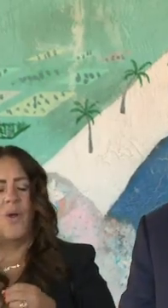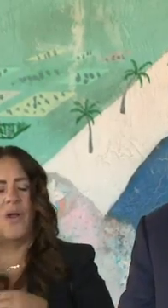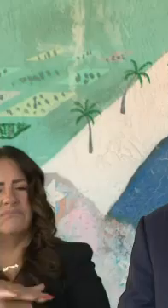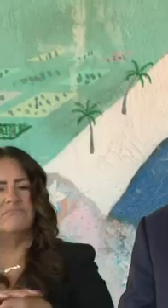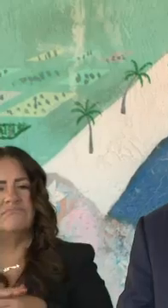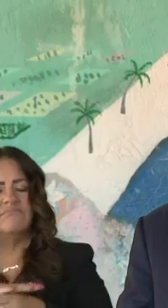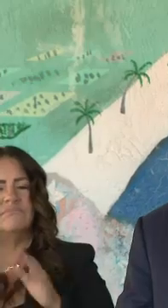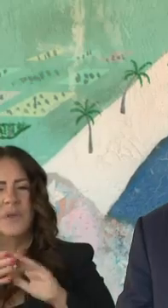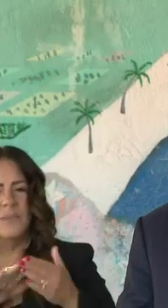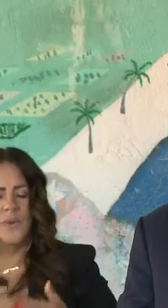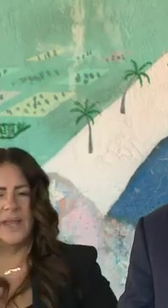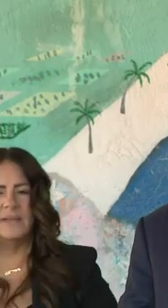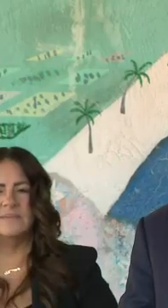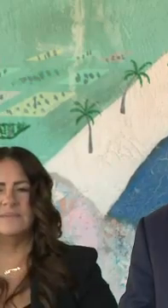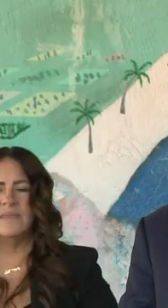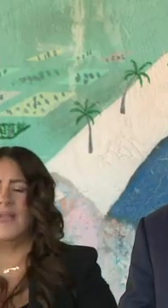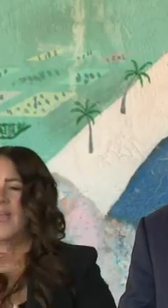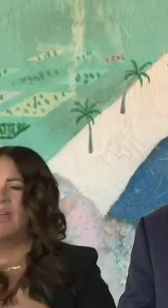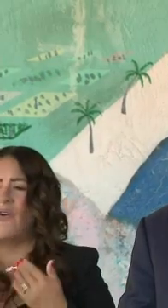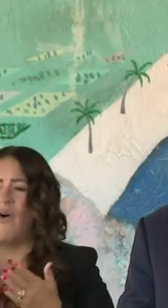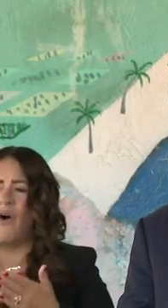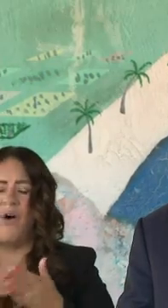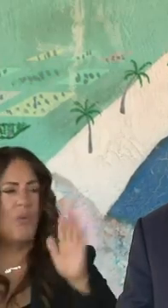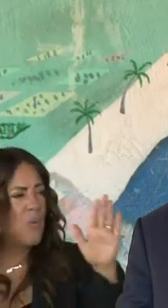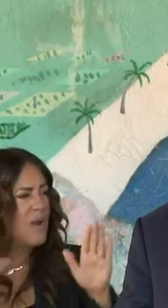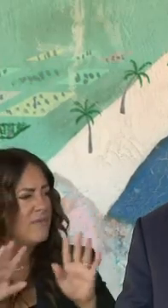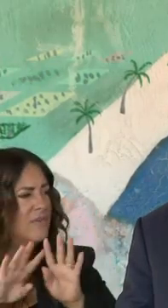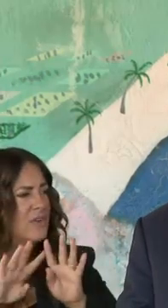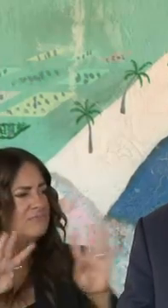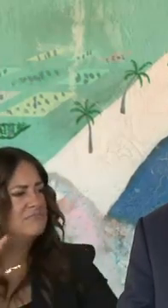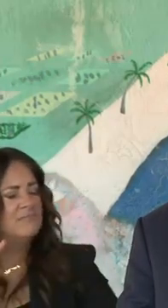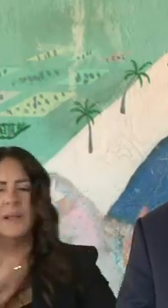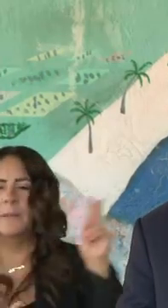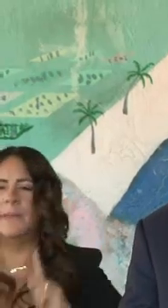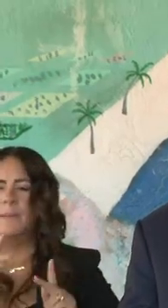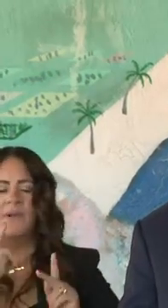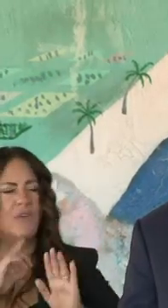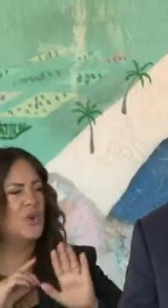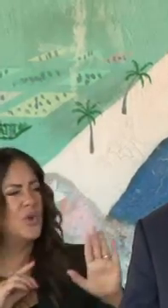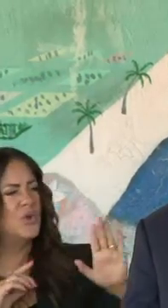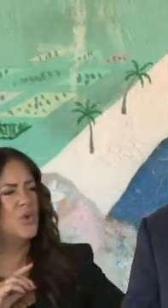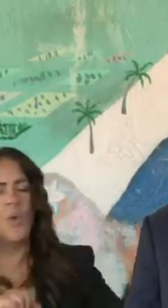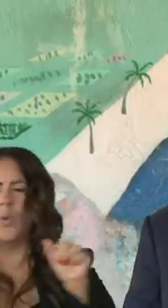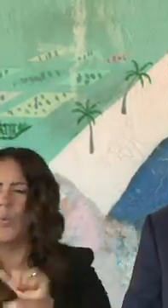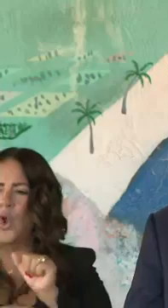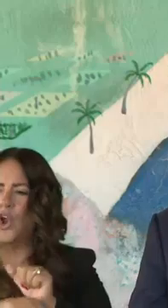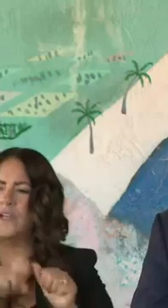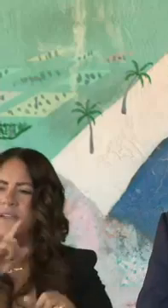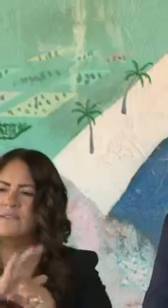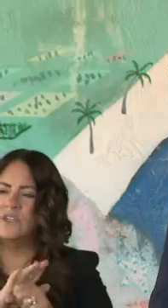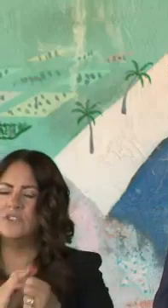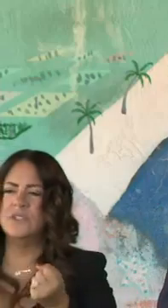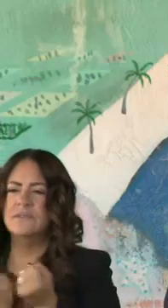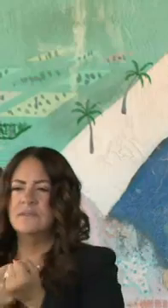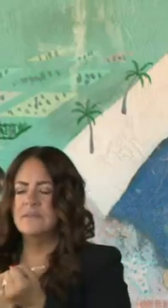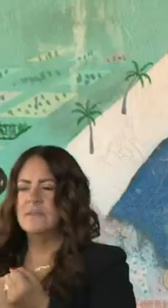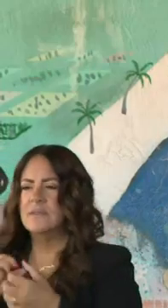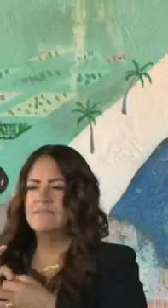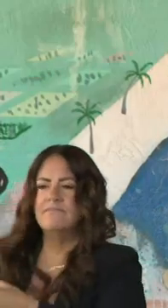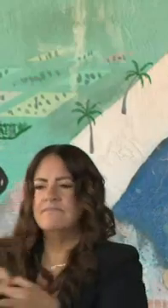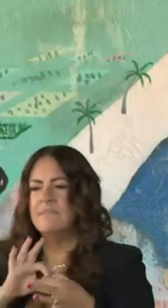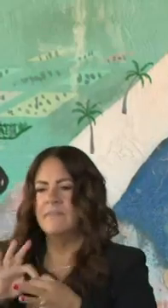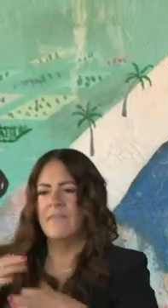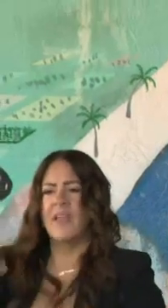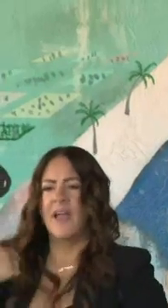all of the esteemed leaders behind me, thank you for your stewardship. Thank you for your devotion to the cause that unites us. And that's the